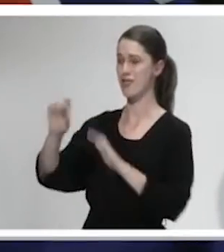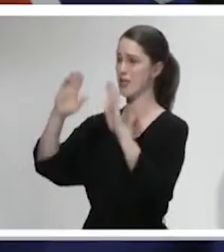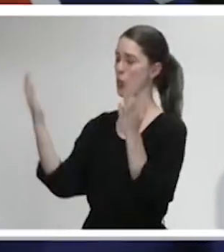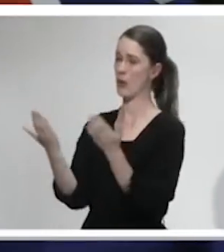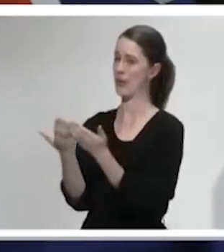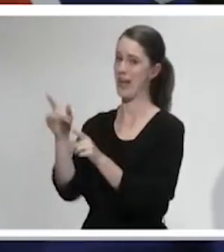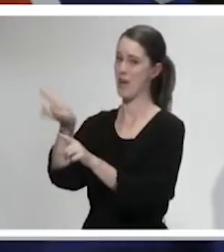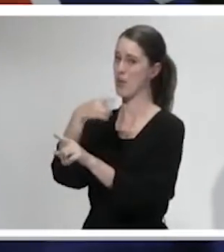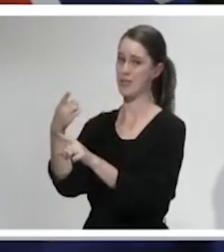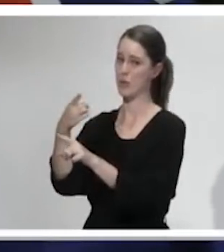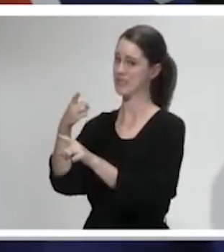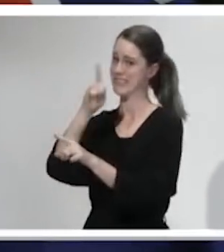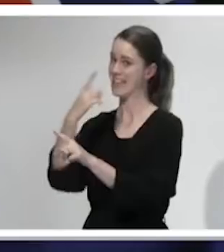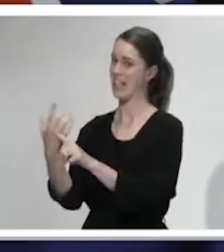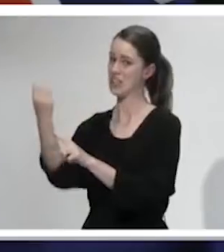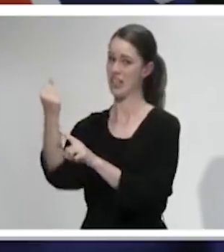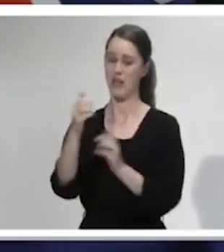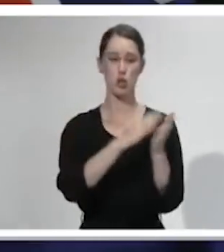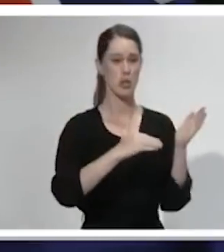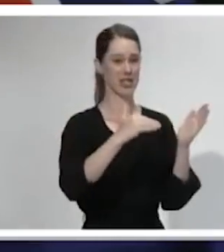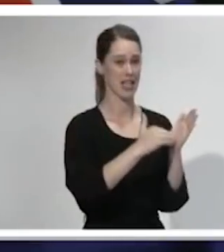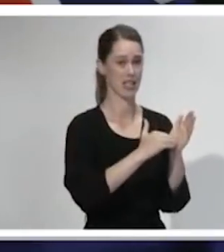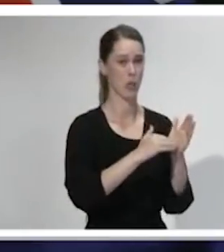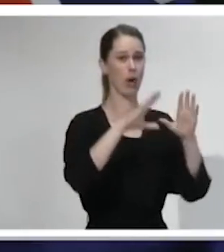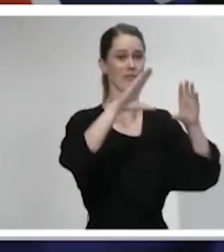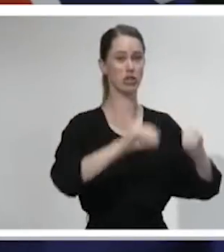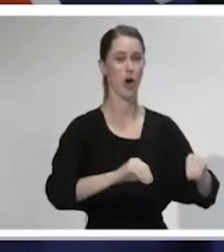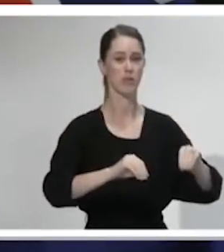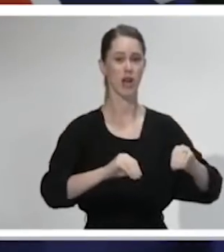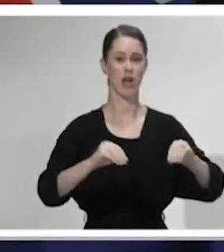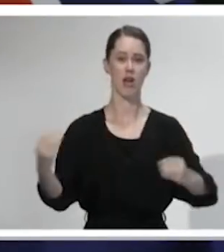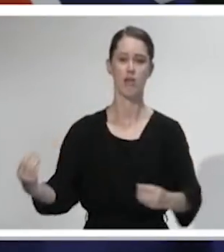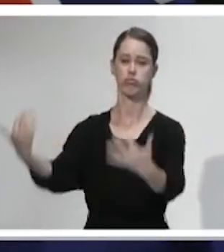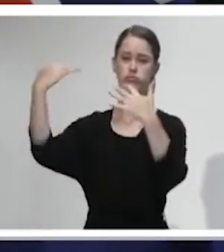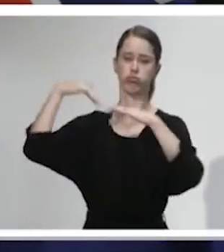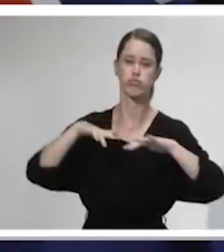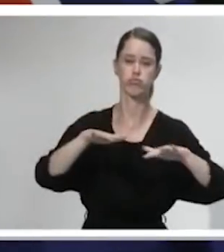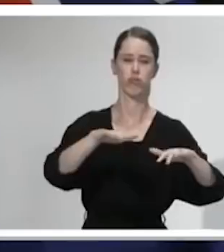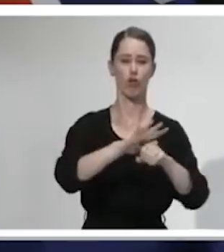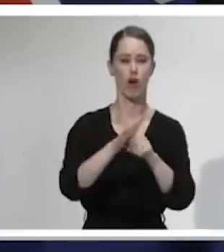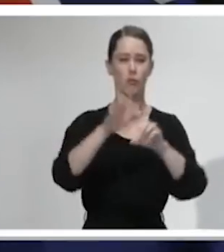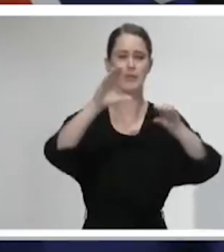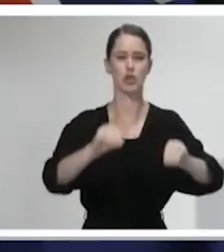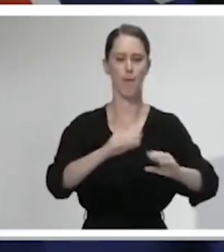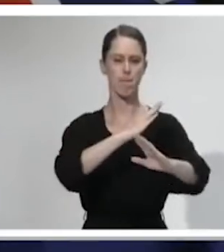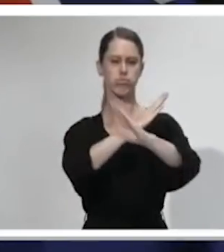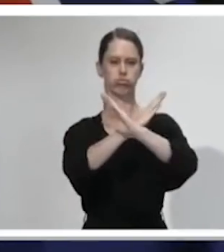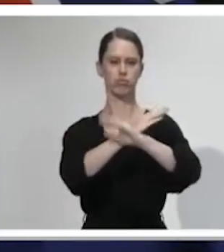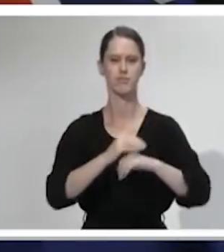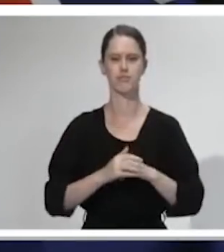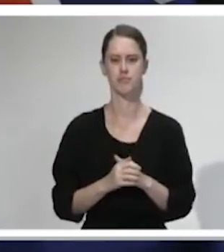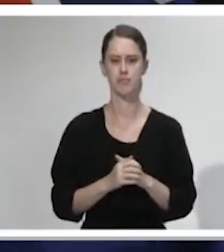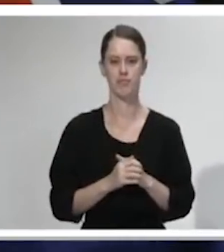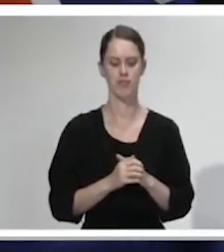able to do. We have stopped a wave of devastation. Our transmission rate,